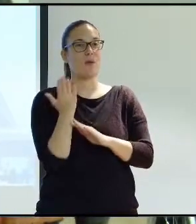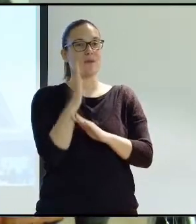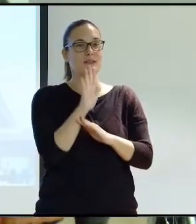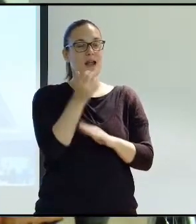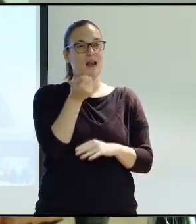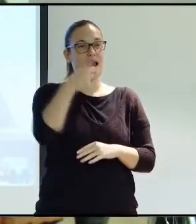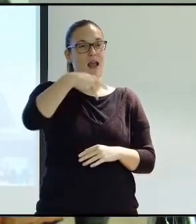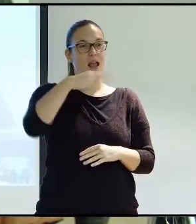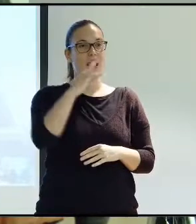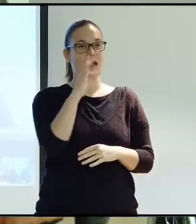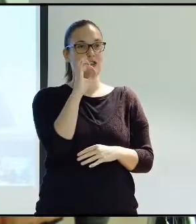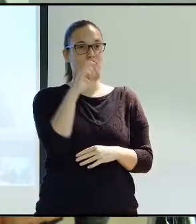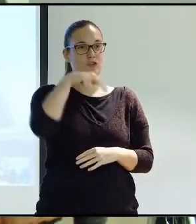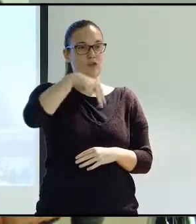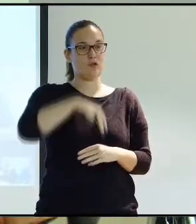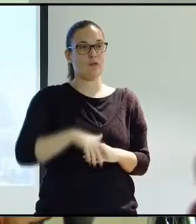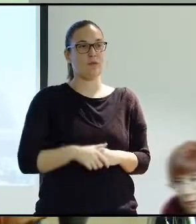But I'm going to introduce Anton.